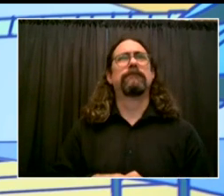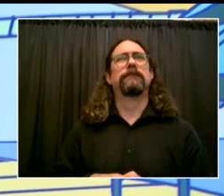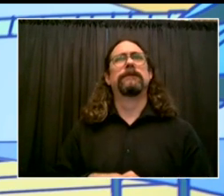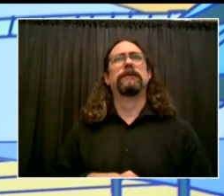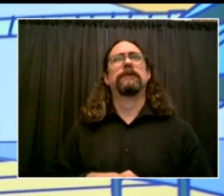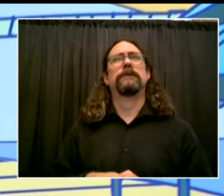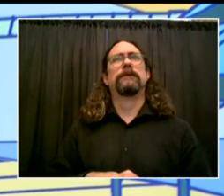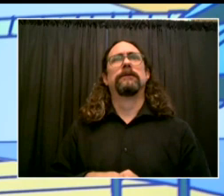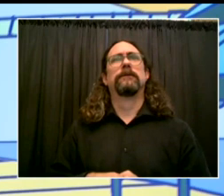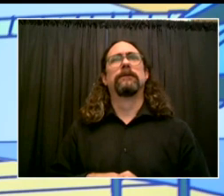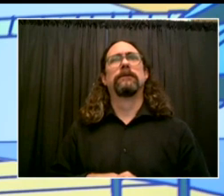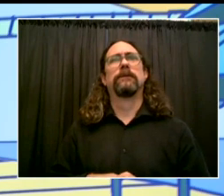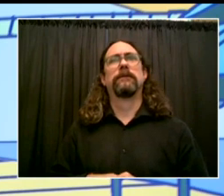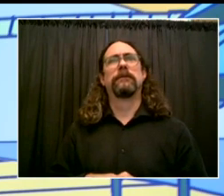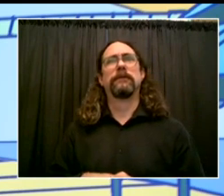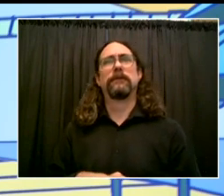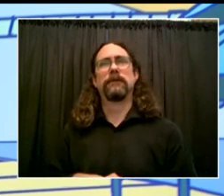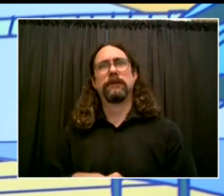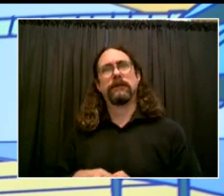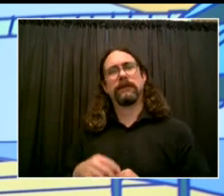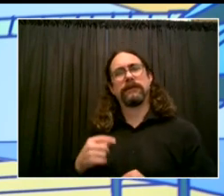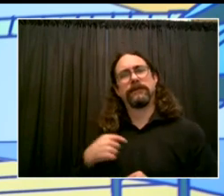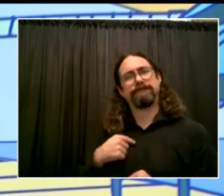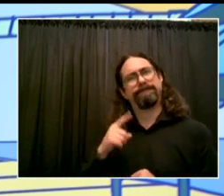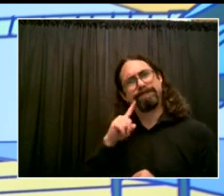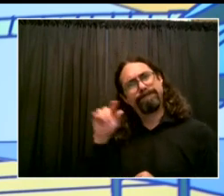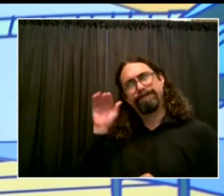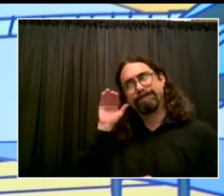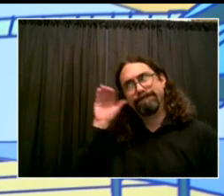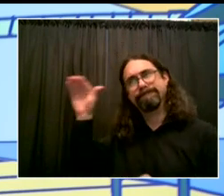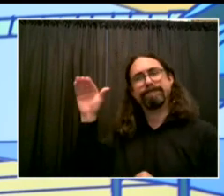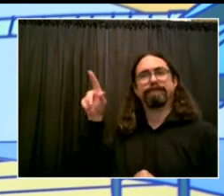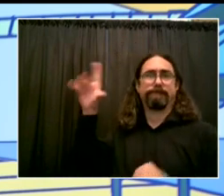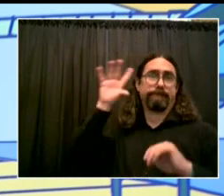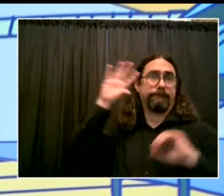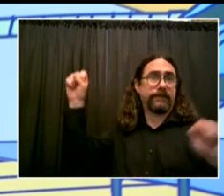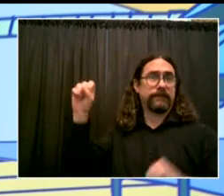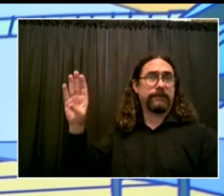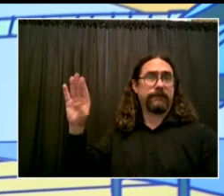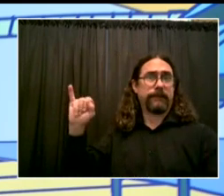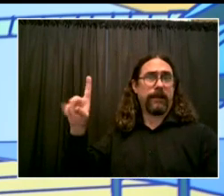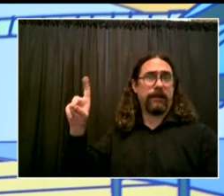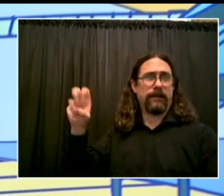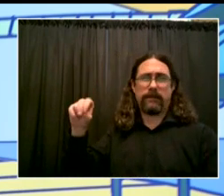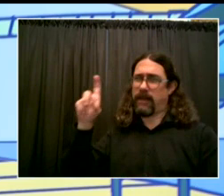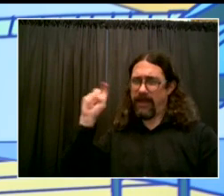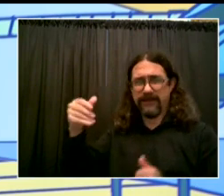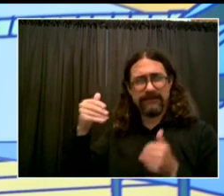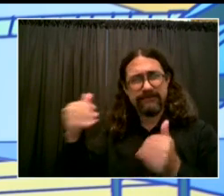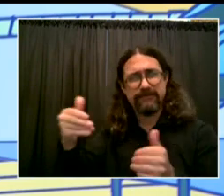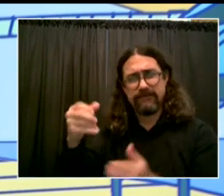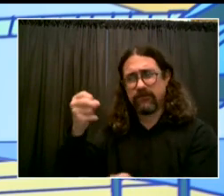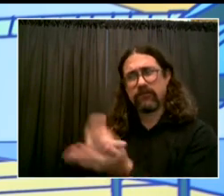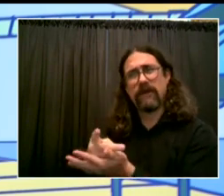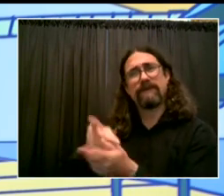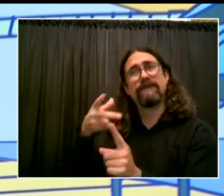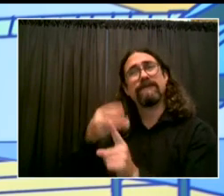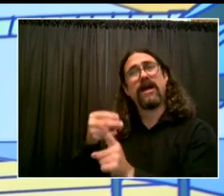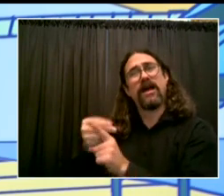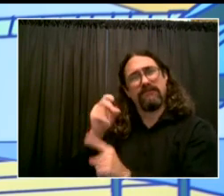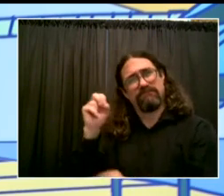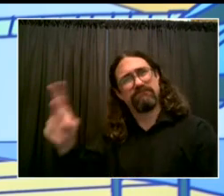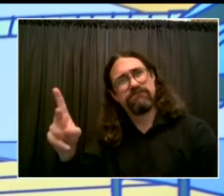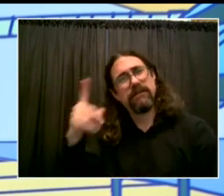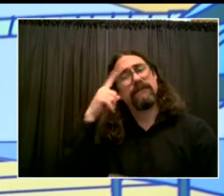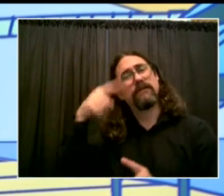vaccination ready for 5- to 11-year-olds, and we can then secure the entire school community, ideally. But as